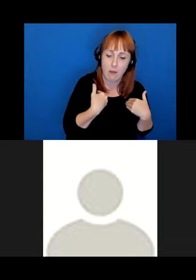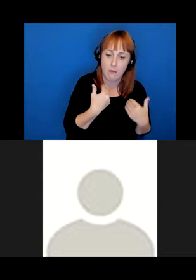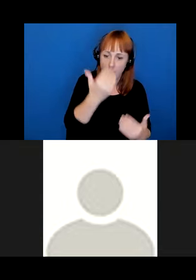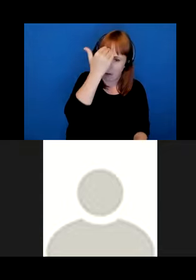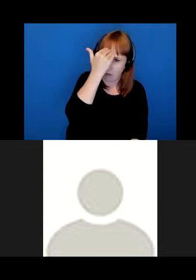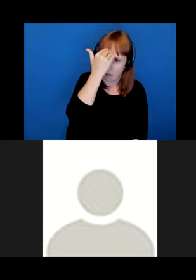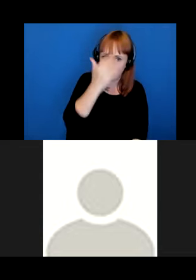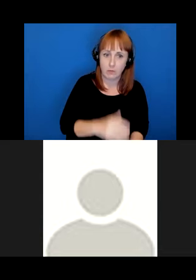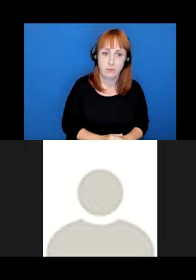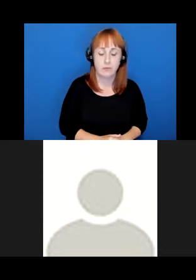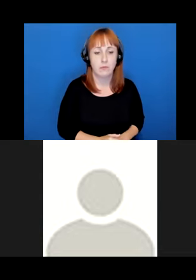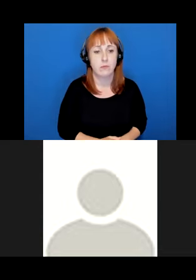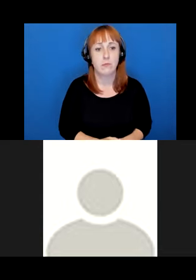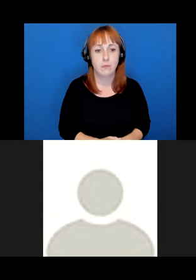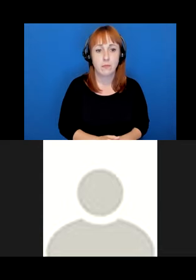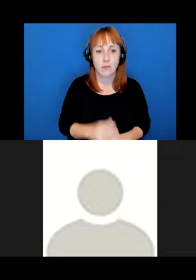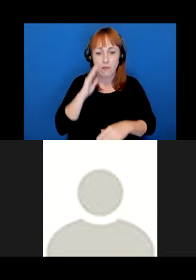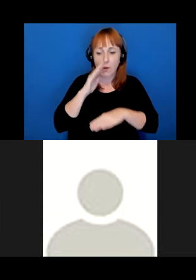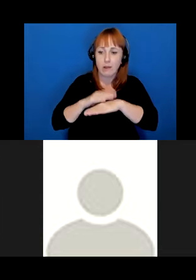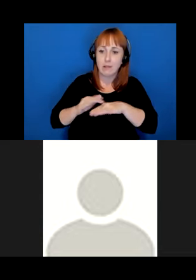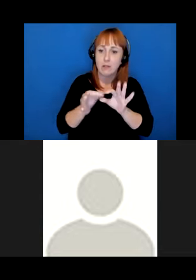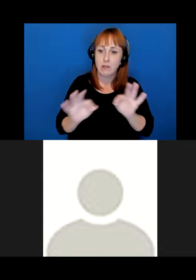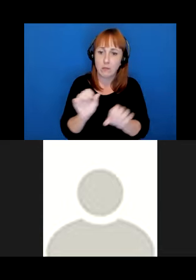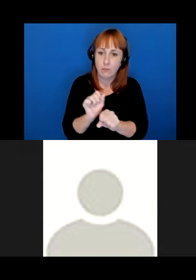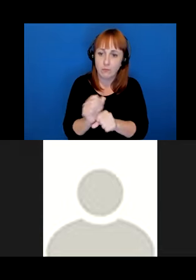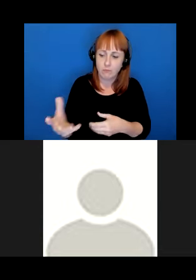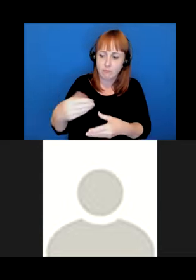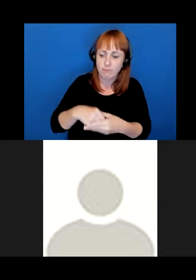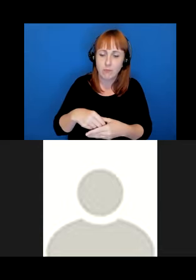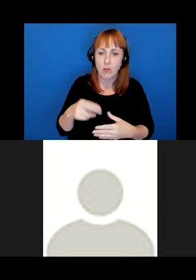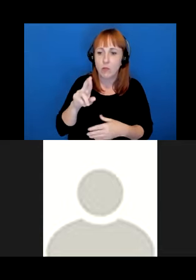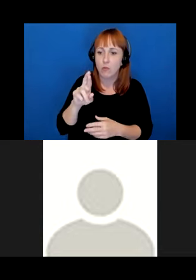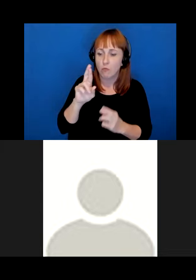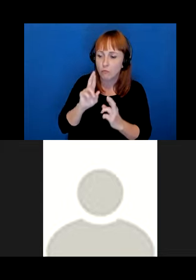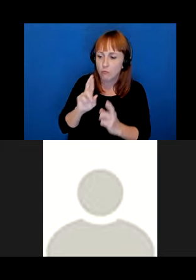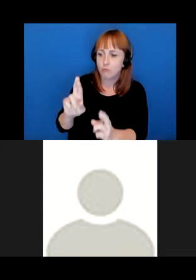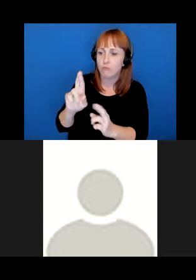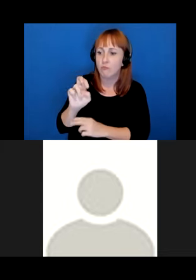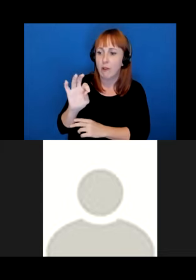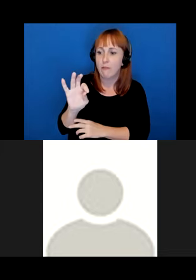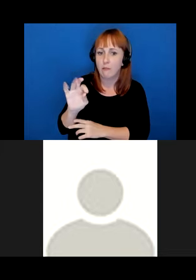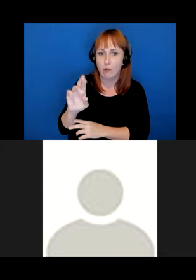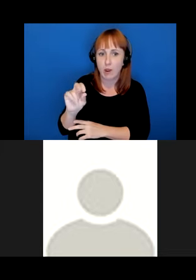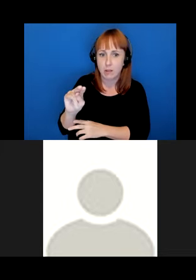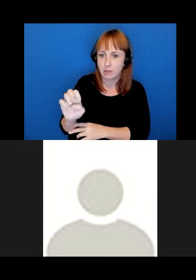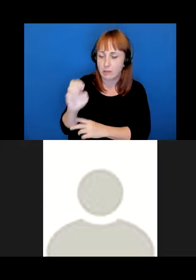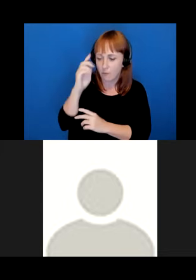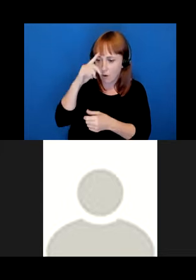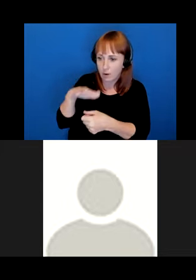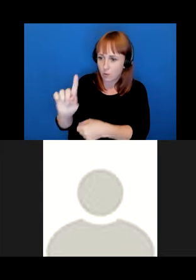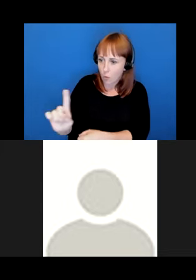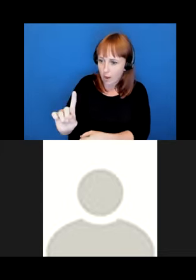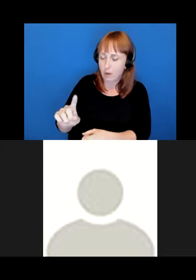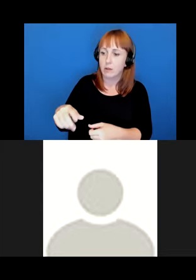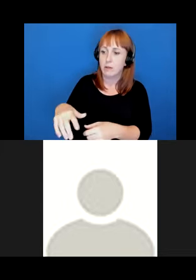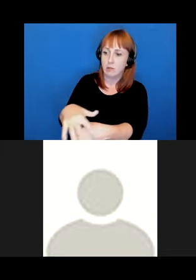knowledge. For indigenous language work, this entails reference for the places and contexts. In which a language came to